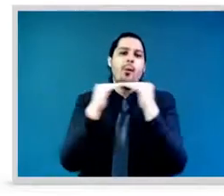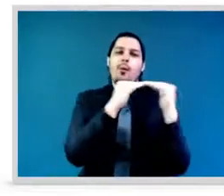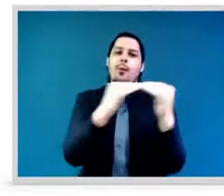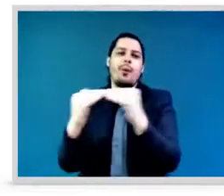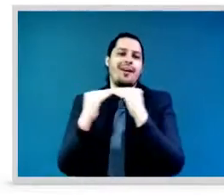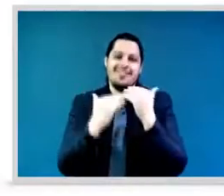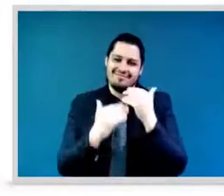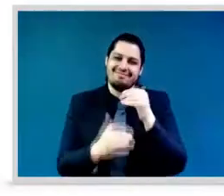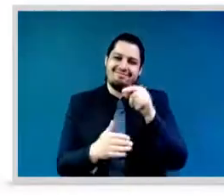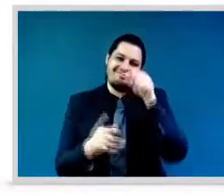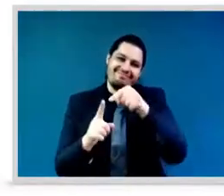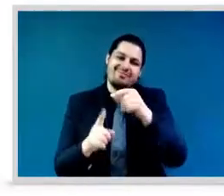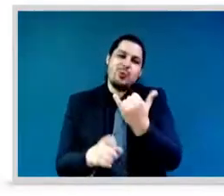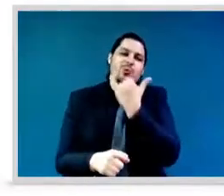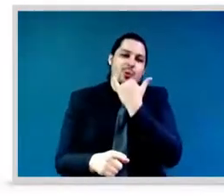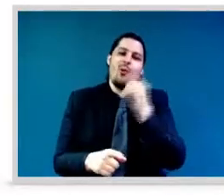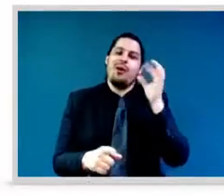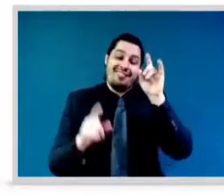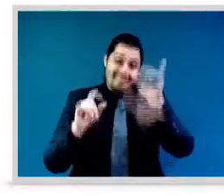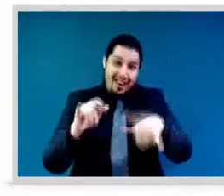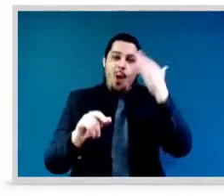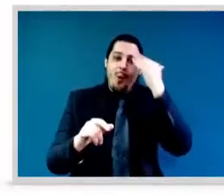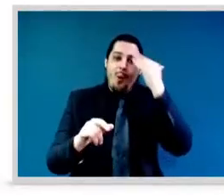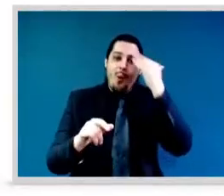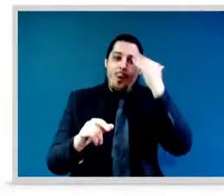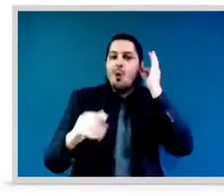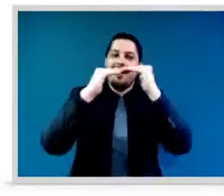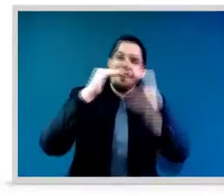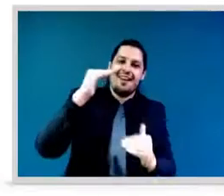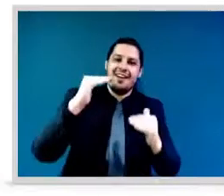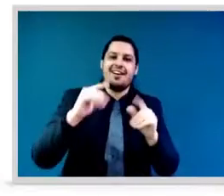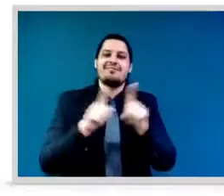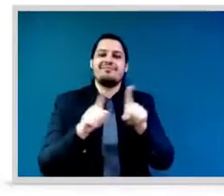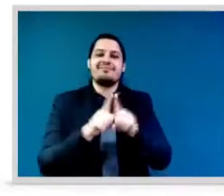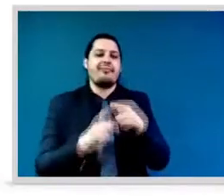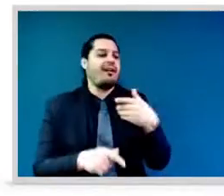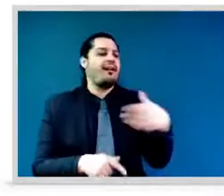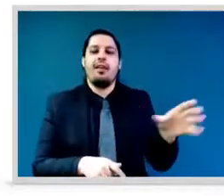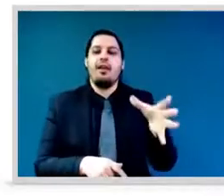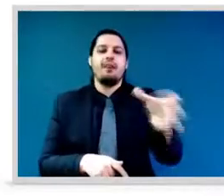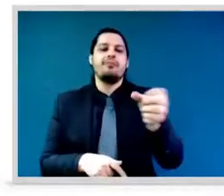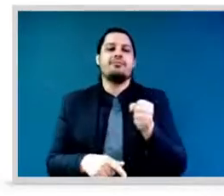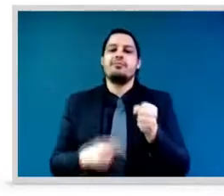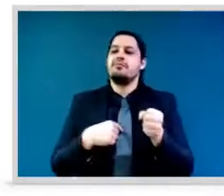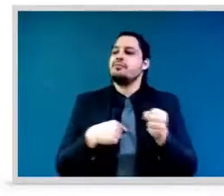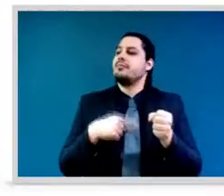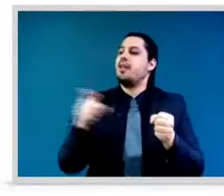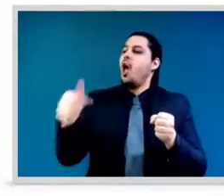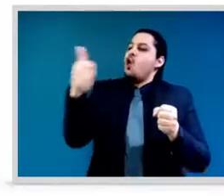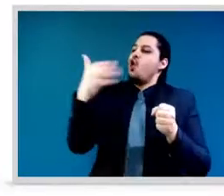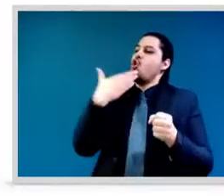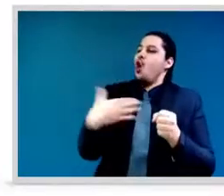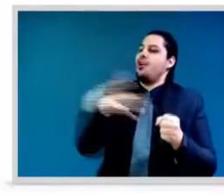specific group and being born as a specific gender who has a track record of participating